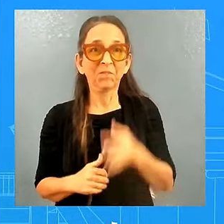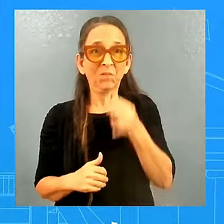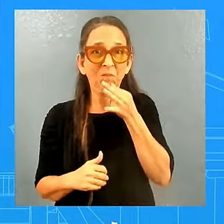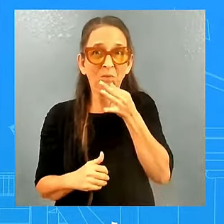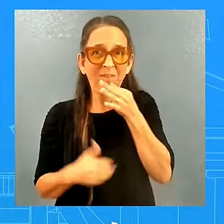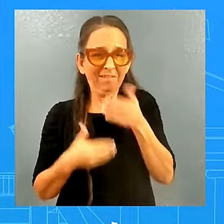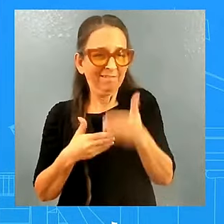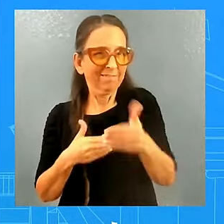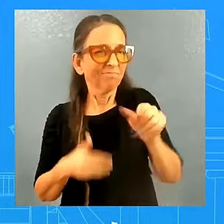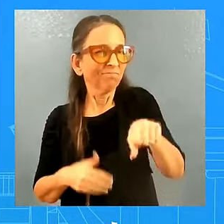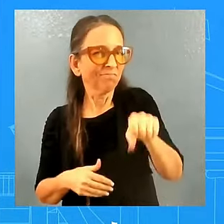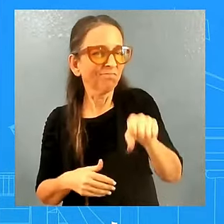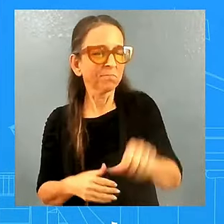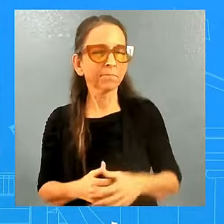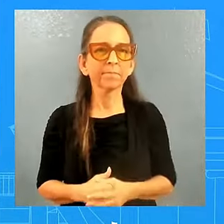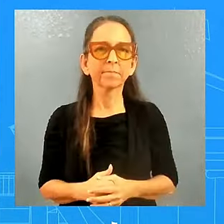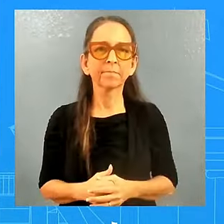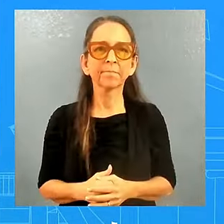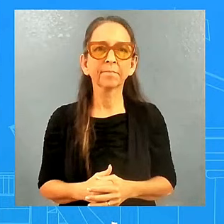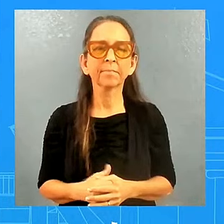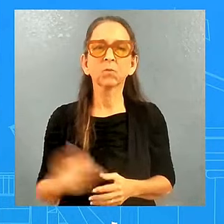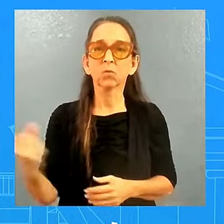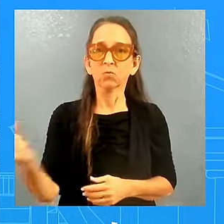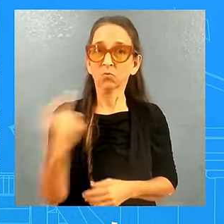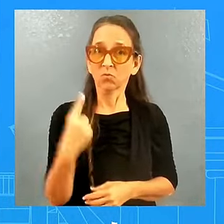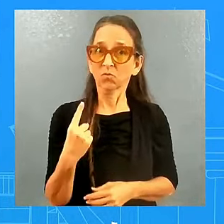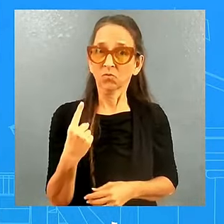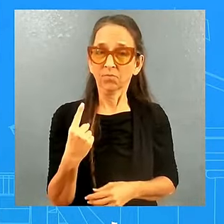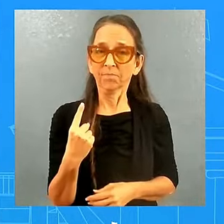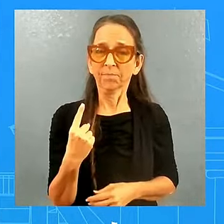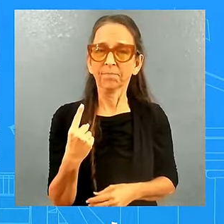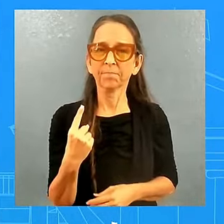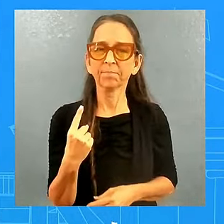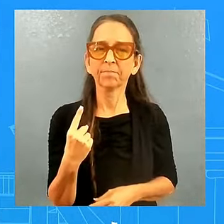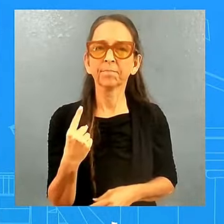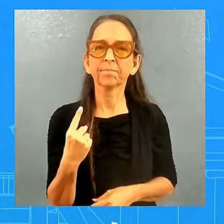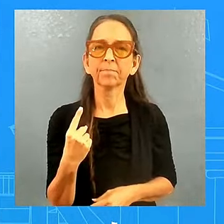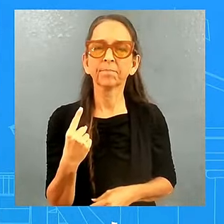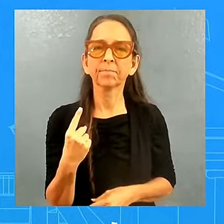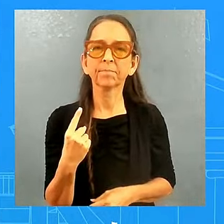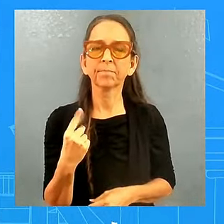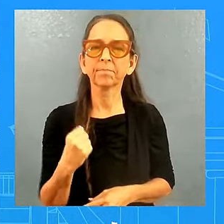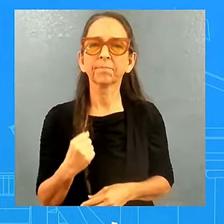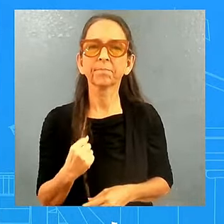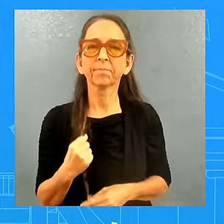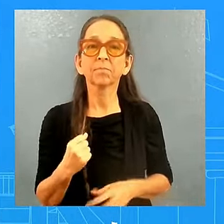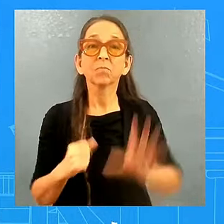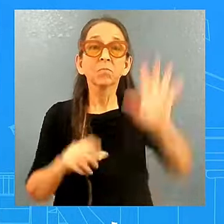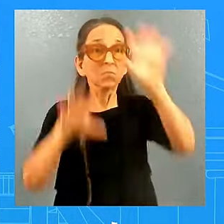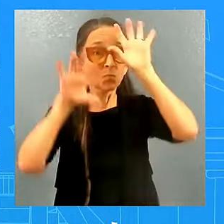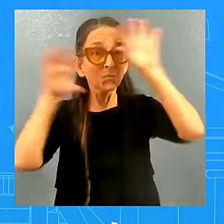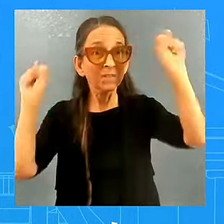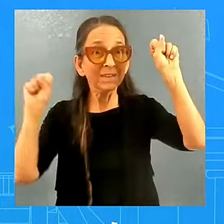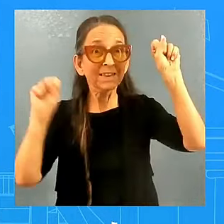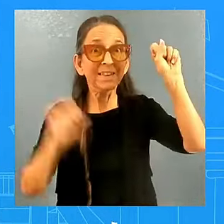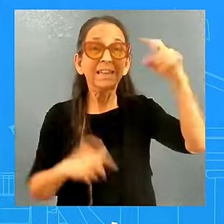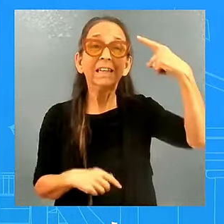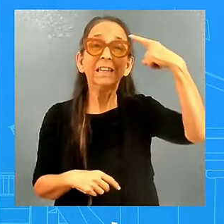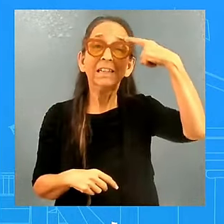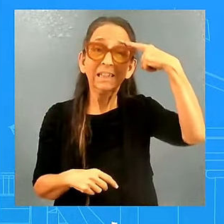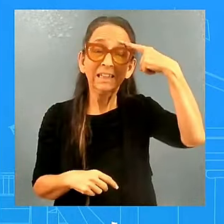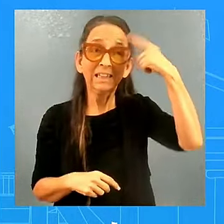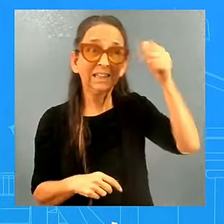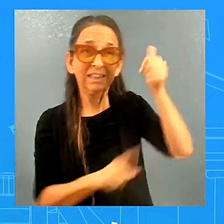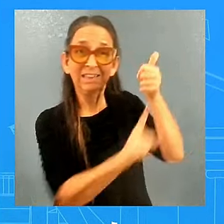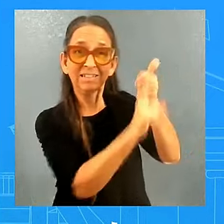Thank you, Karine. So does the president believe that he could have beat Donald Trump? What the president believes is